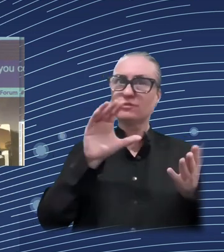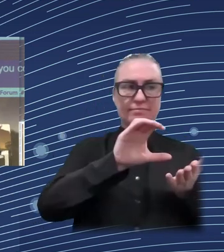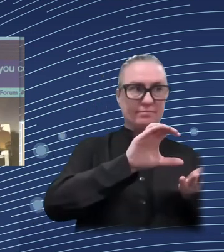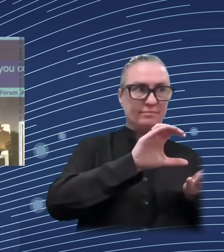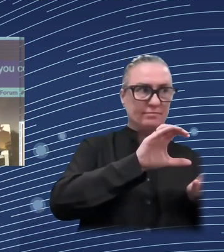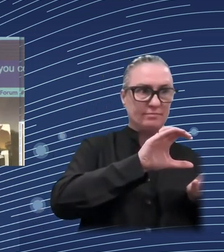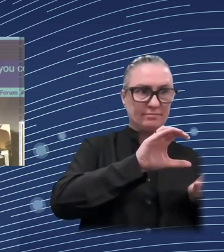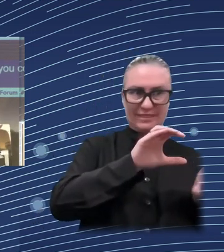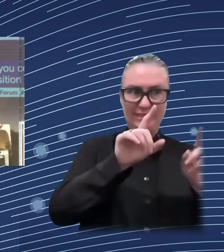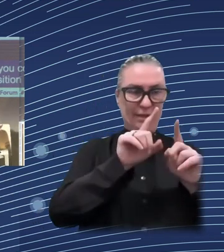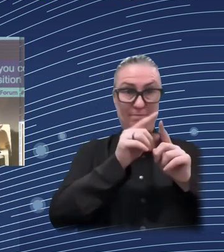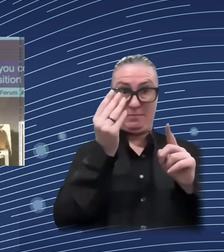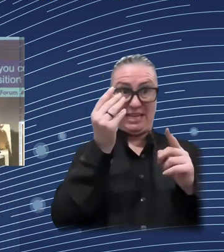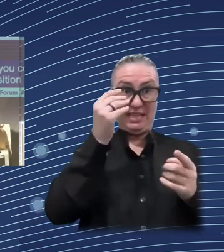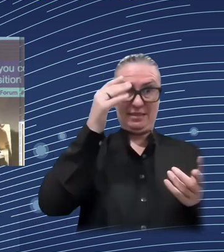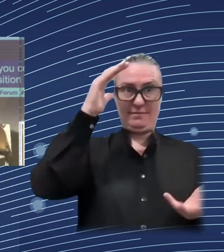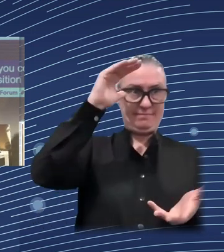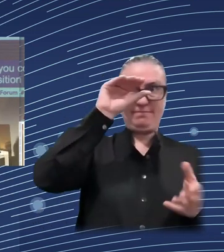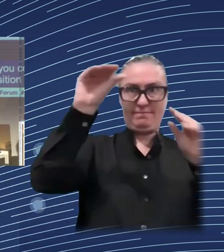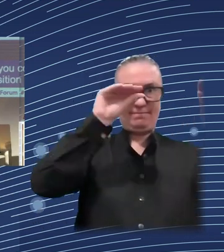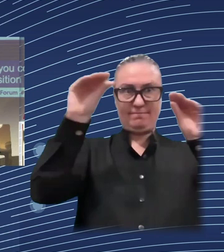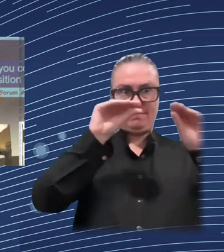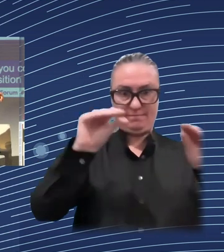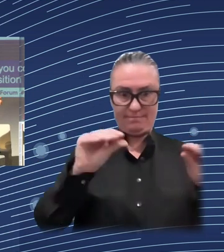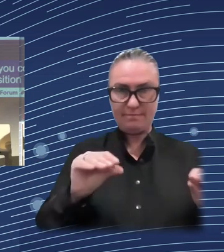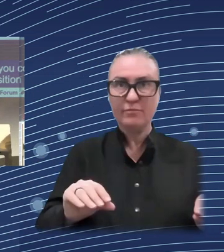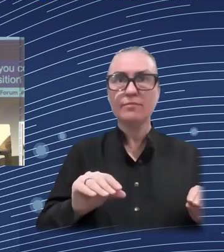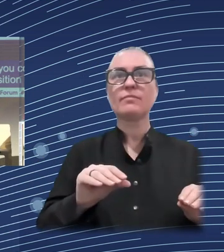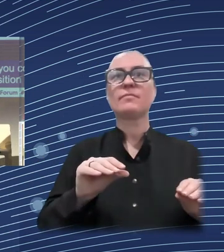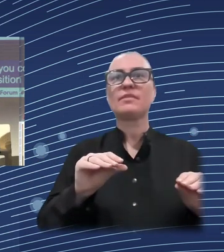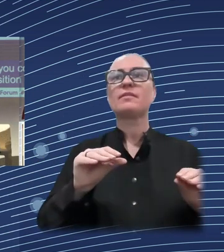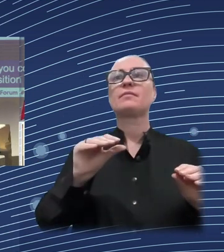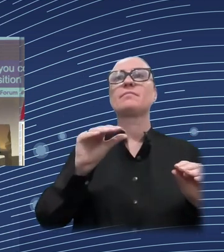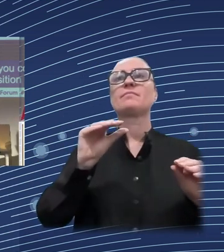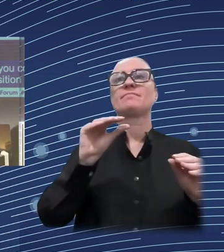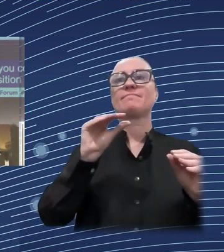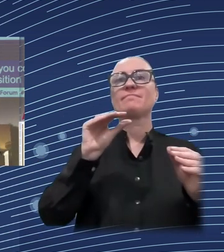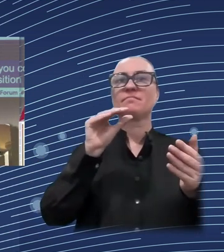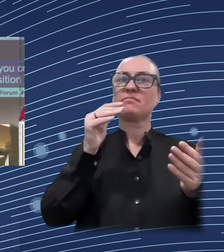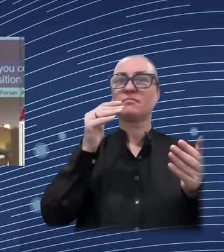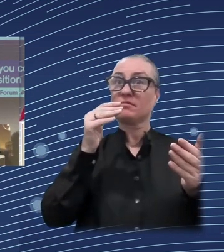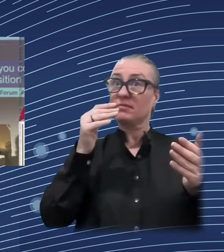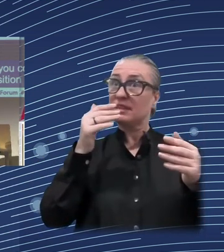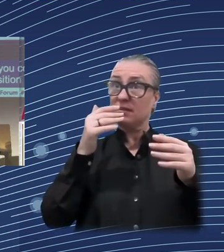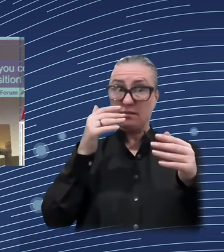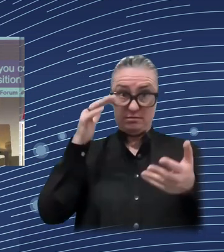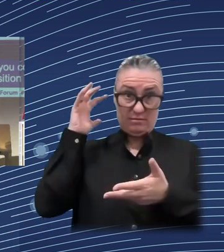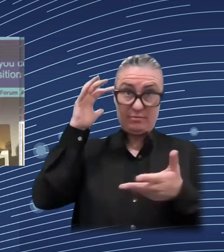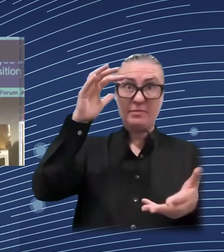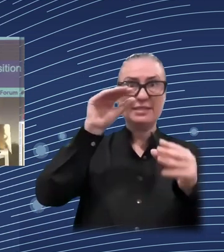interpretation is relatively different. And there you really need to consider on a systematic basis,